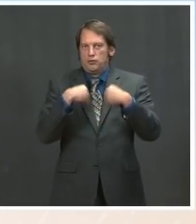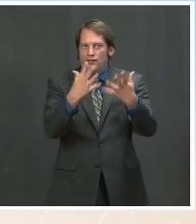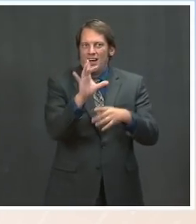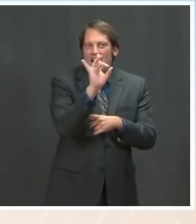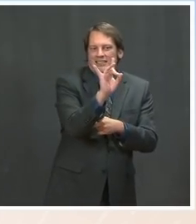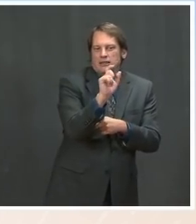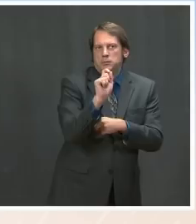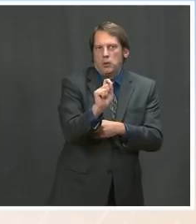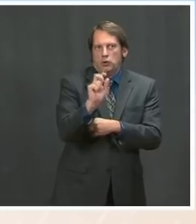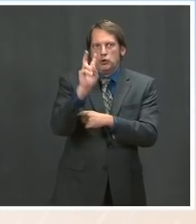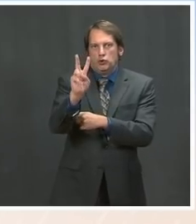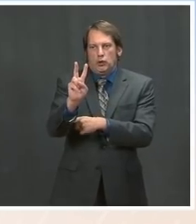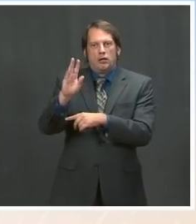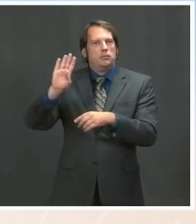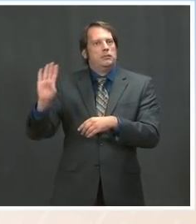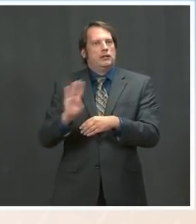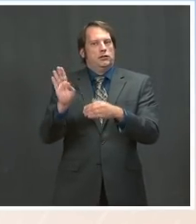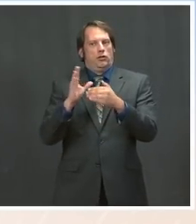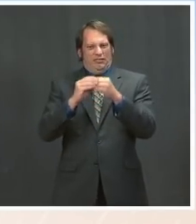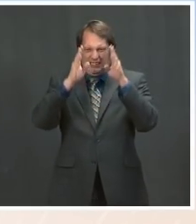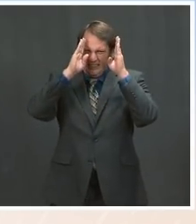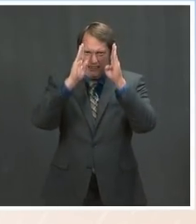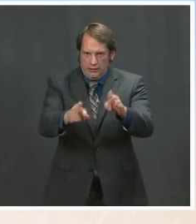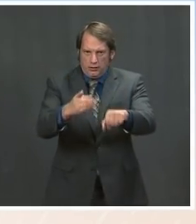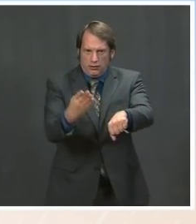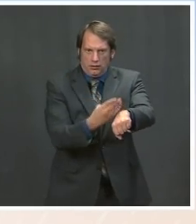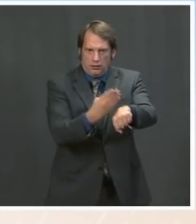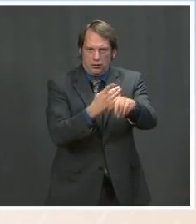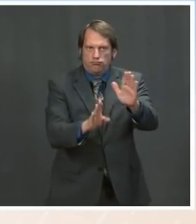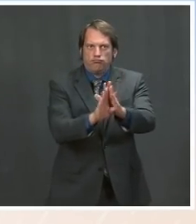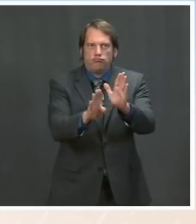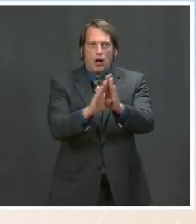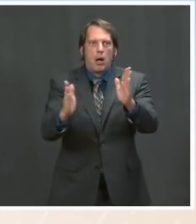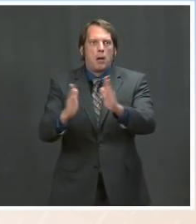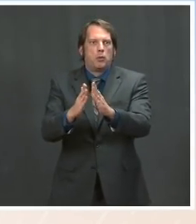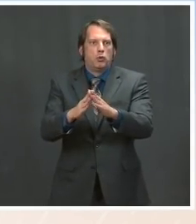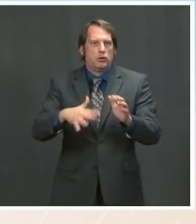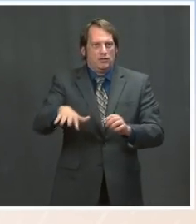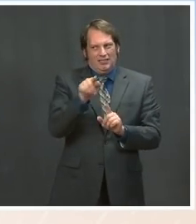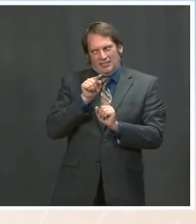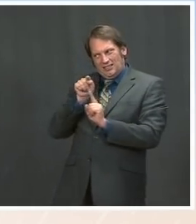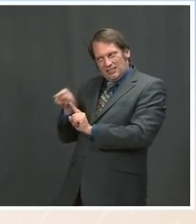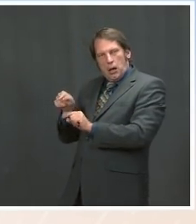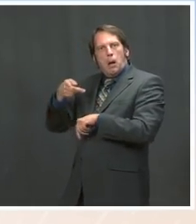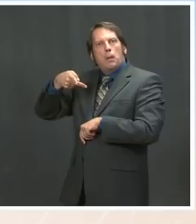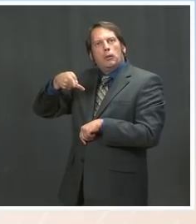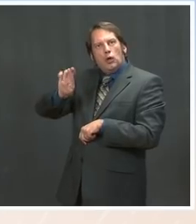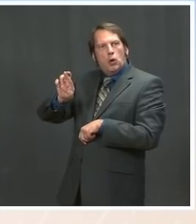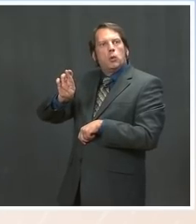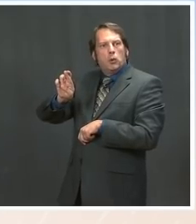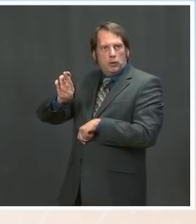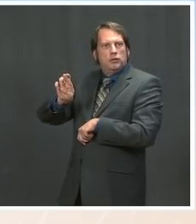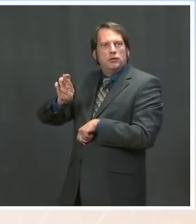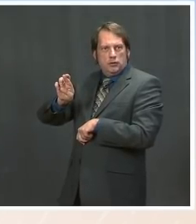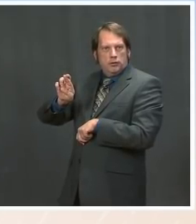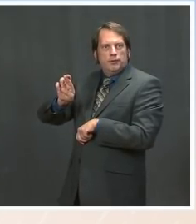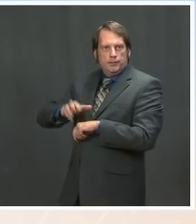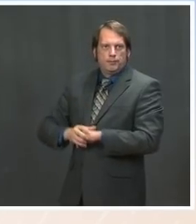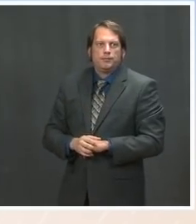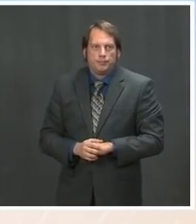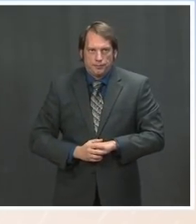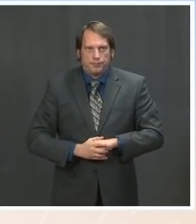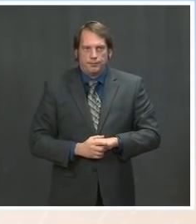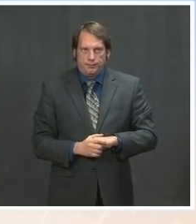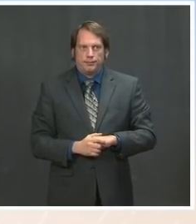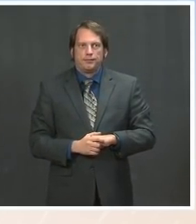development block grant mitigation funds for Puerto Rico, along with the removal of onerous restrictions unique to Puerto Rico that limit the